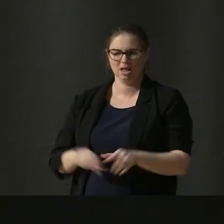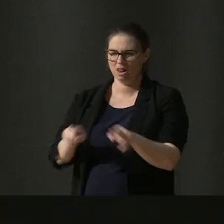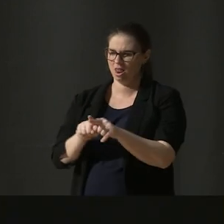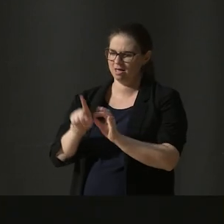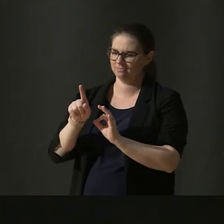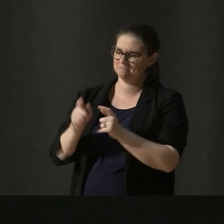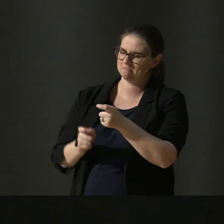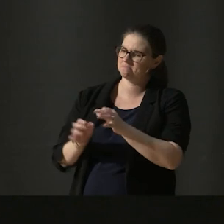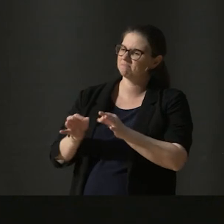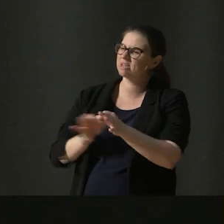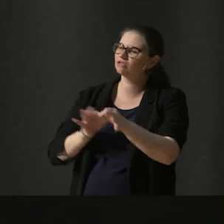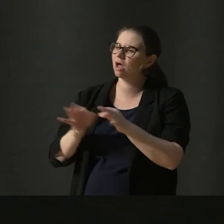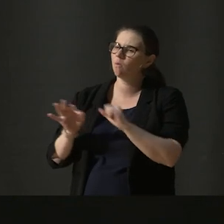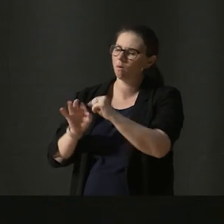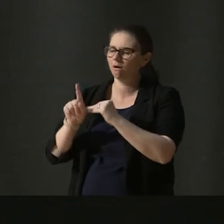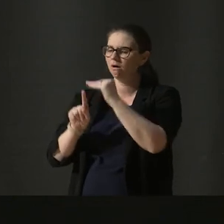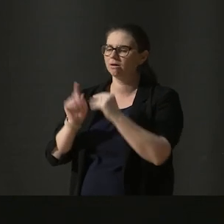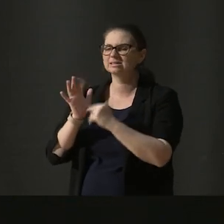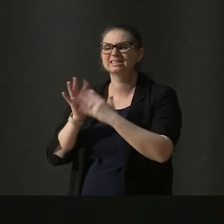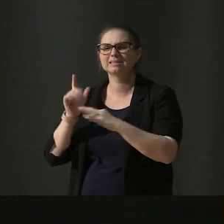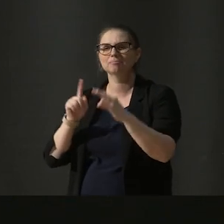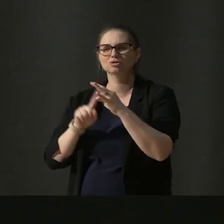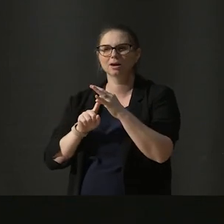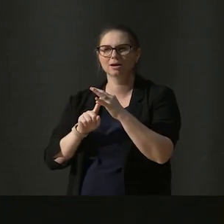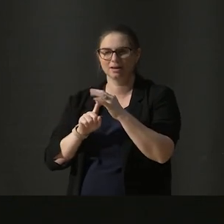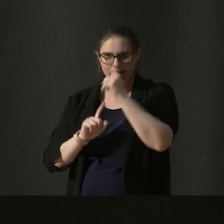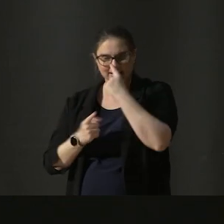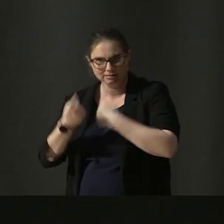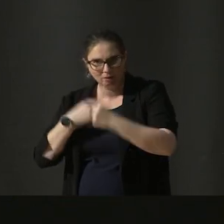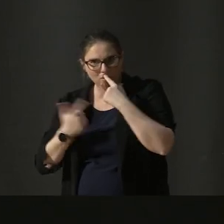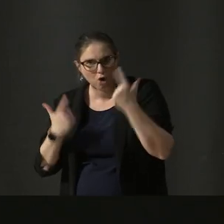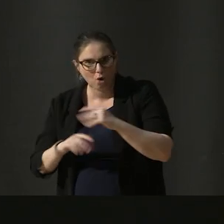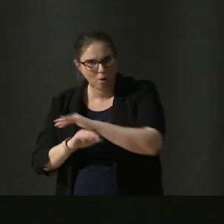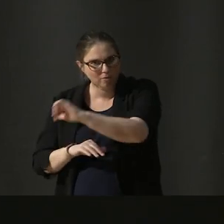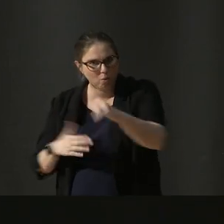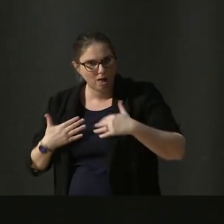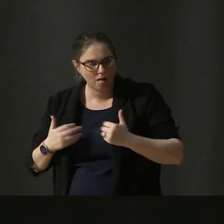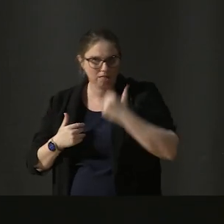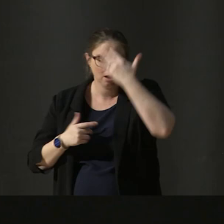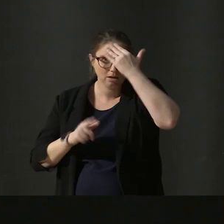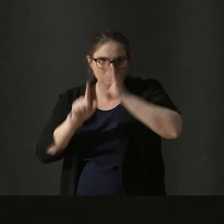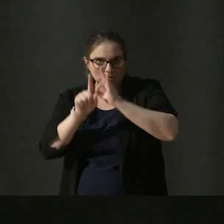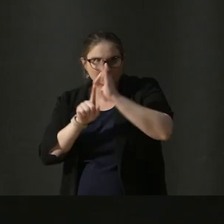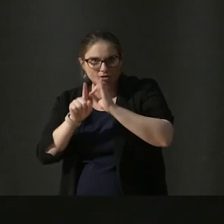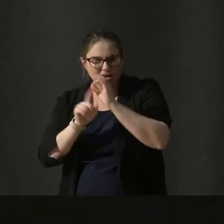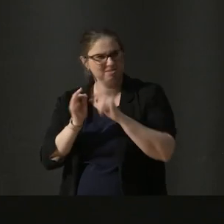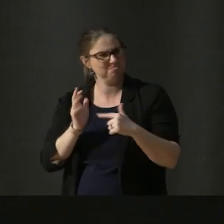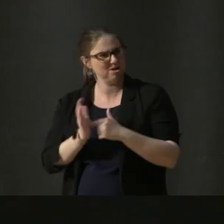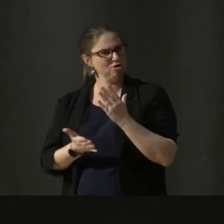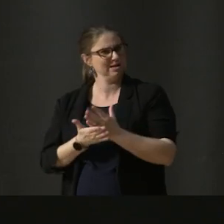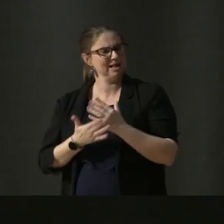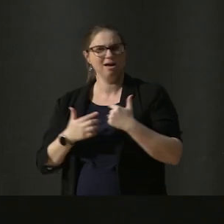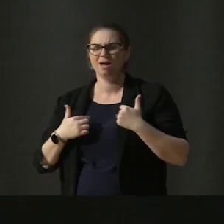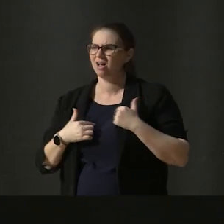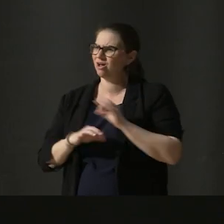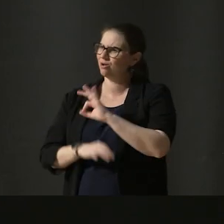Now, measuring your temperature can tell you a lot about your health, but it doesn't represent every part of your well-being either. I